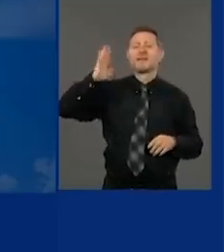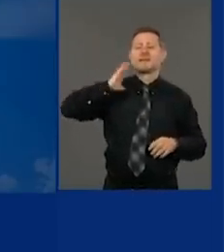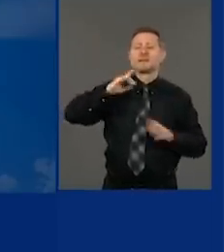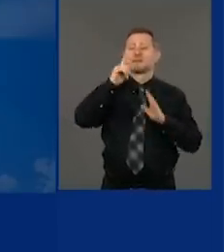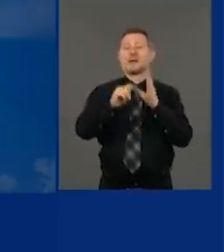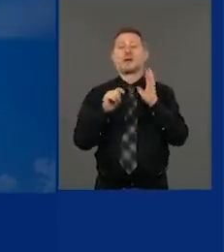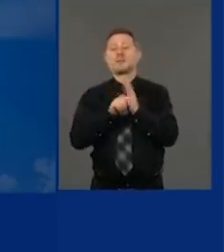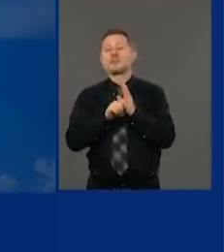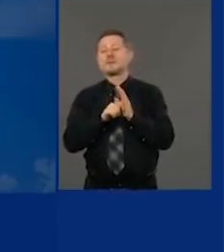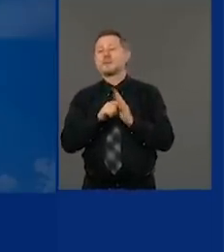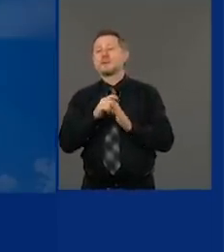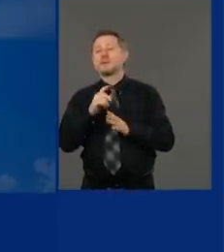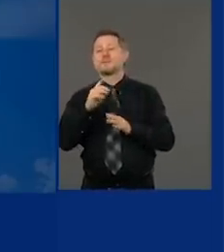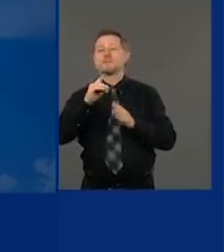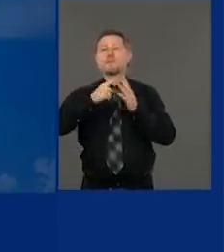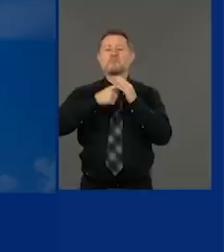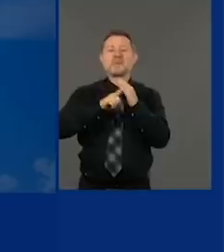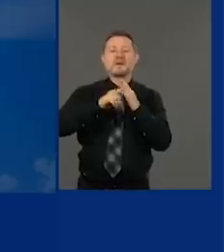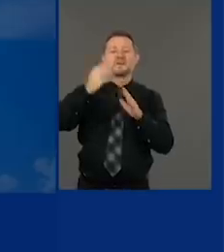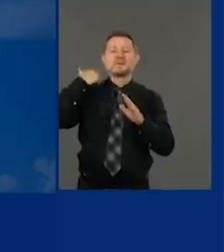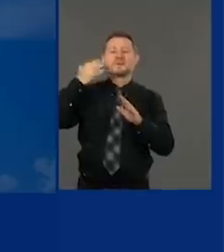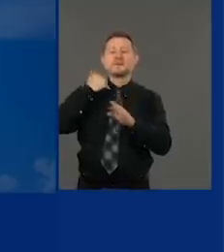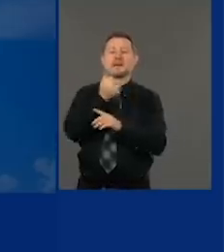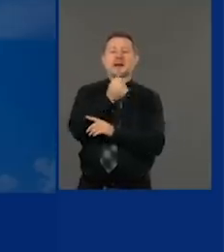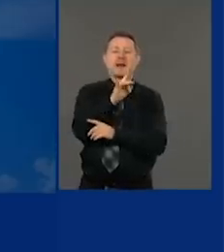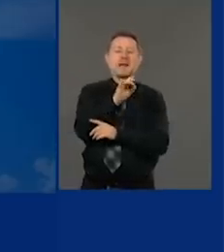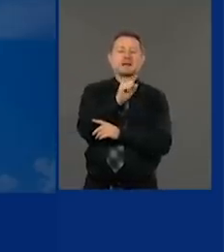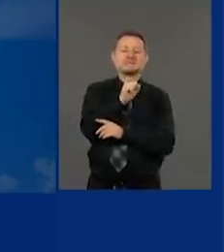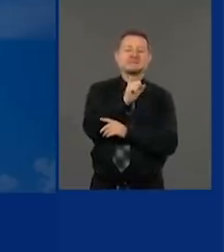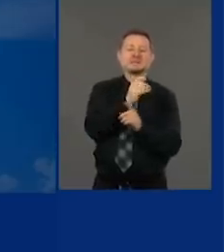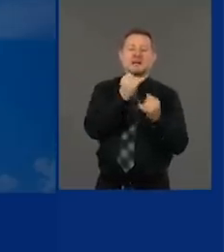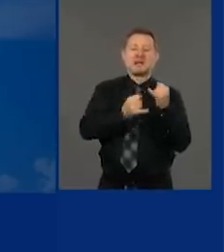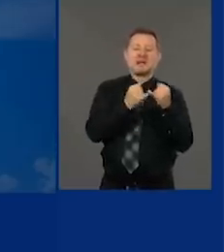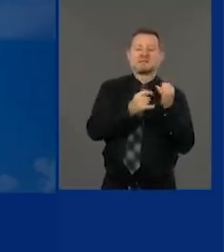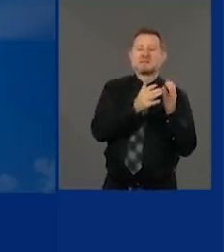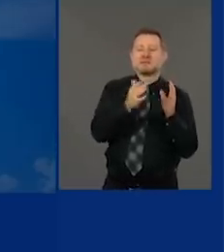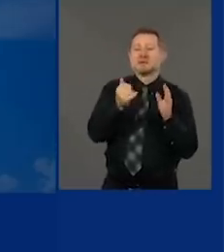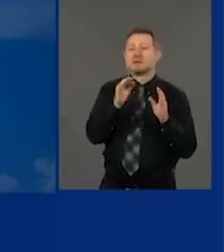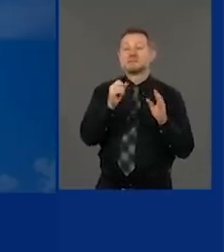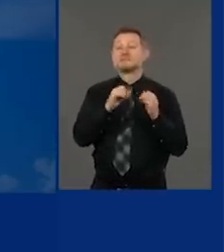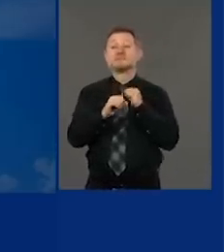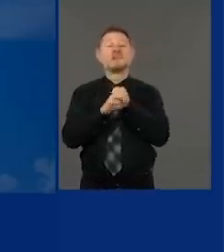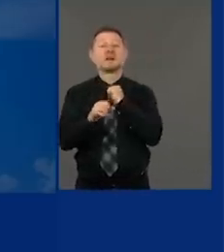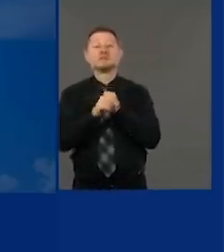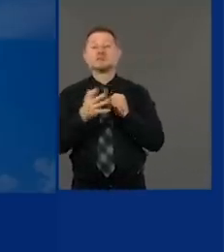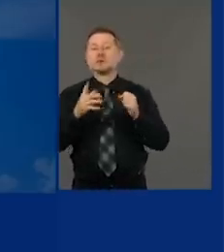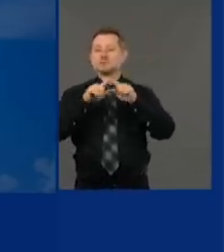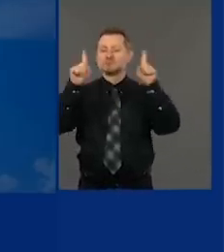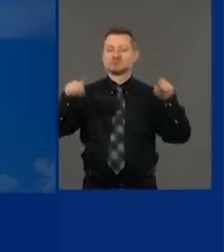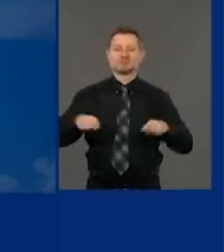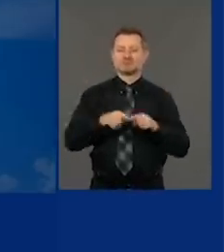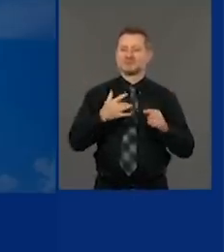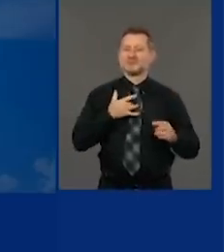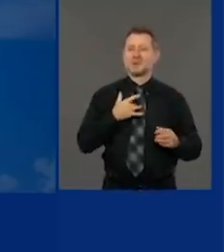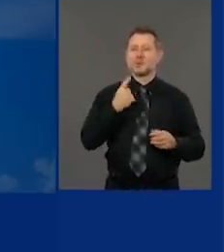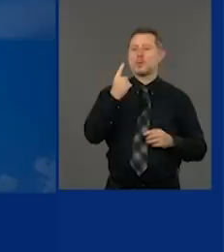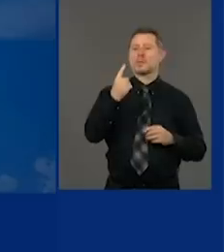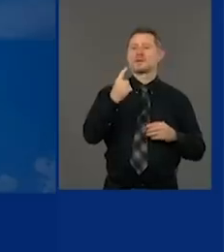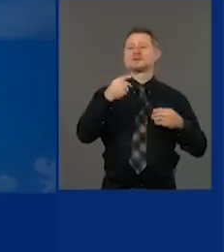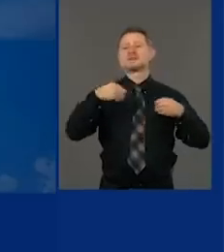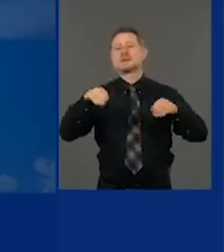the early 1900s, late 1800s, when they had to communicate their whole platform